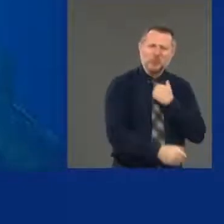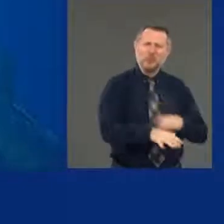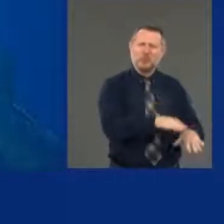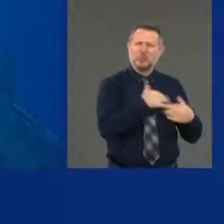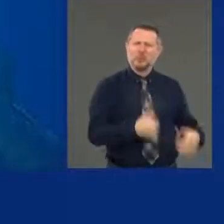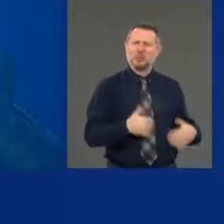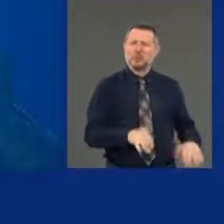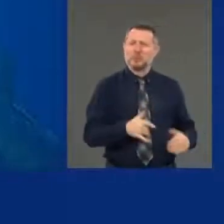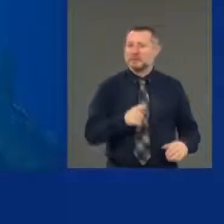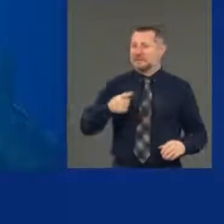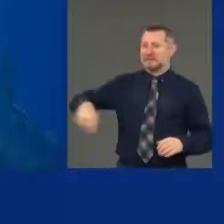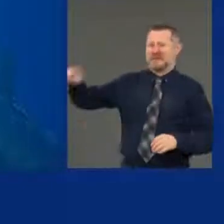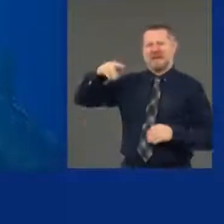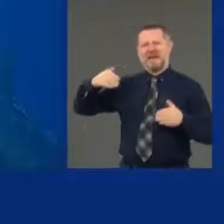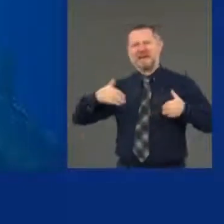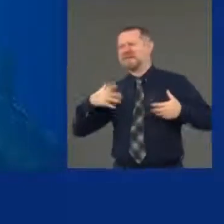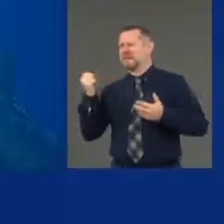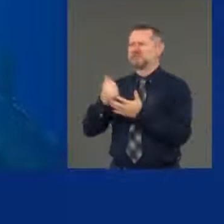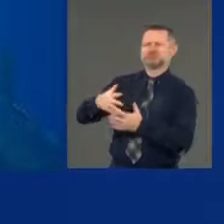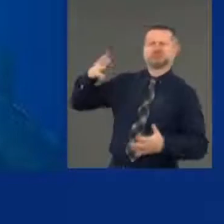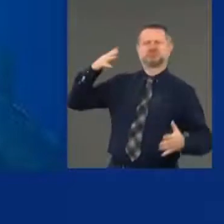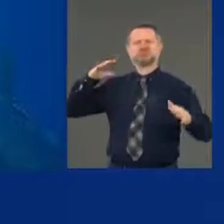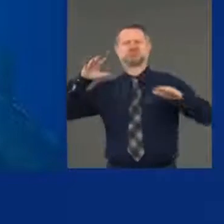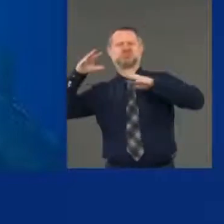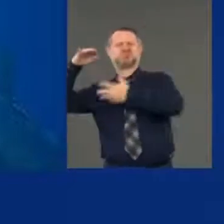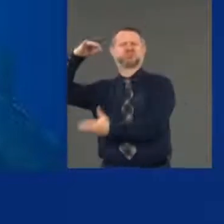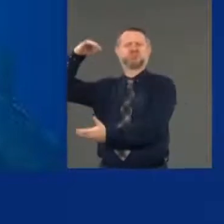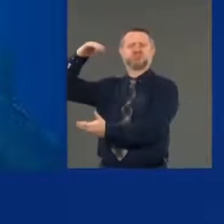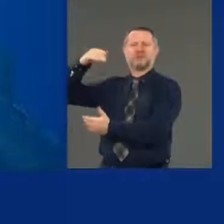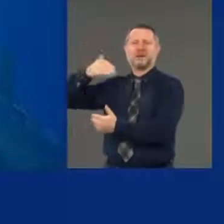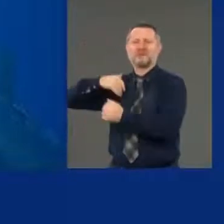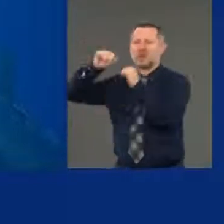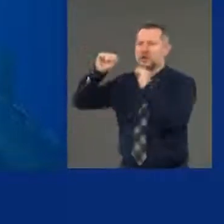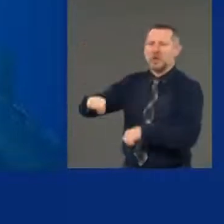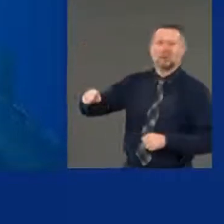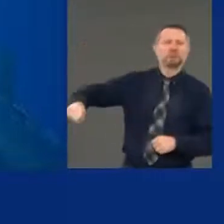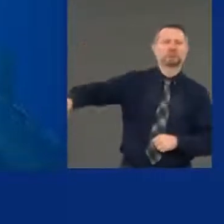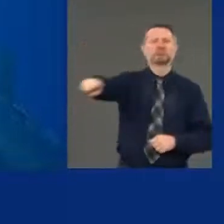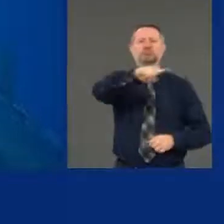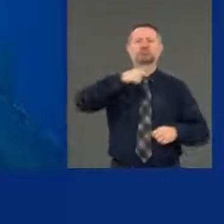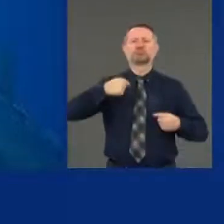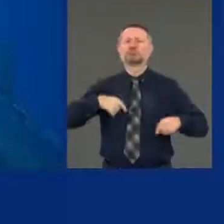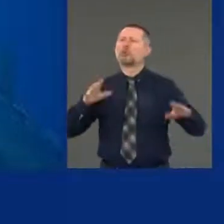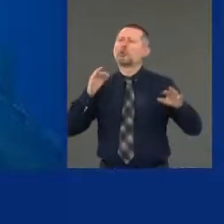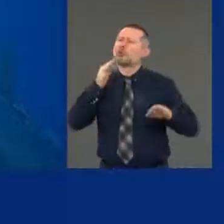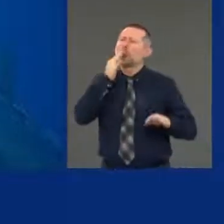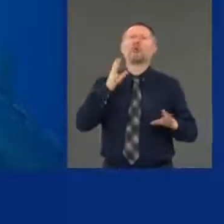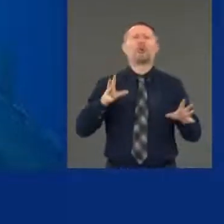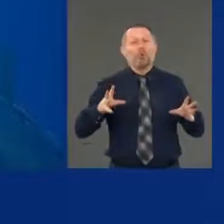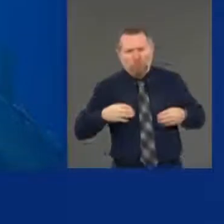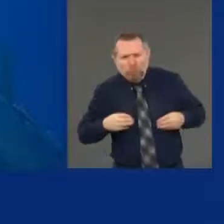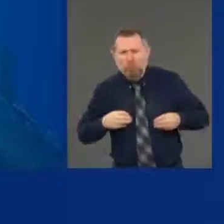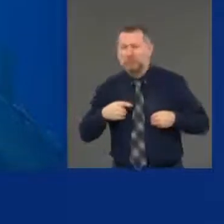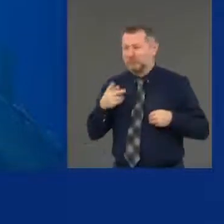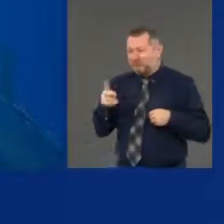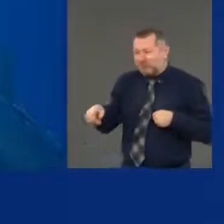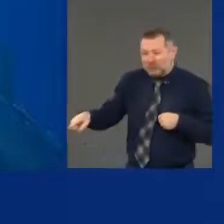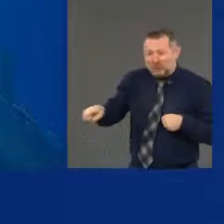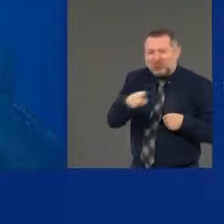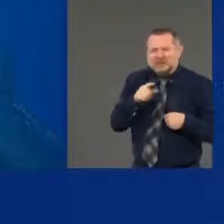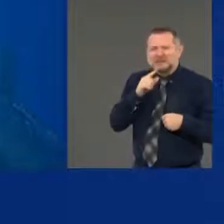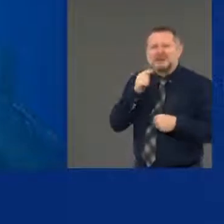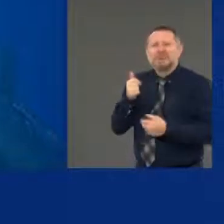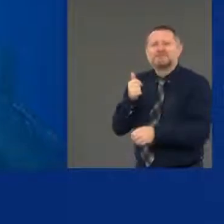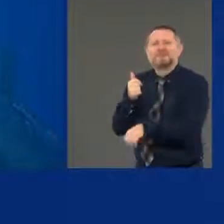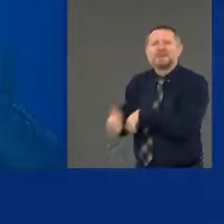with all this abundance, how do you tolerate a situation where some children, through no fault of their own, you